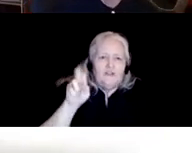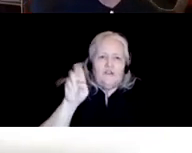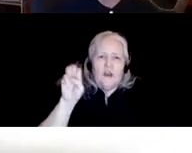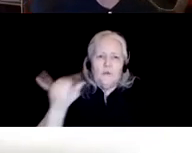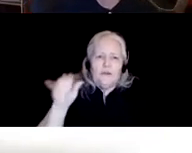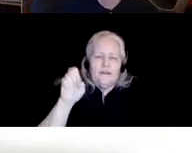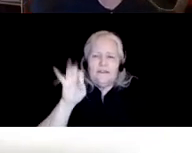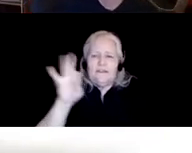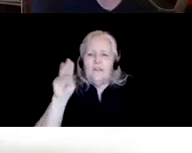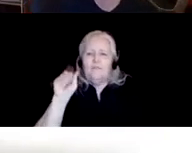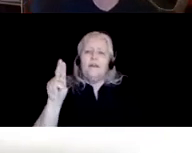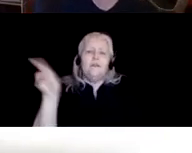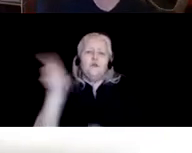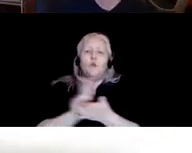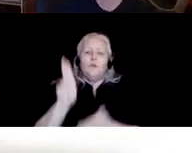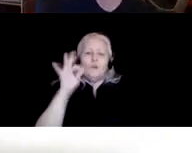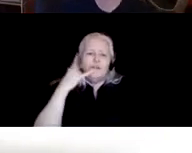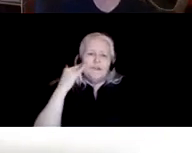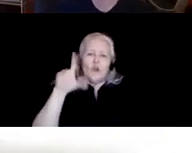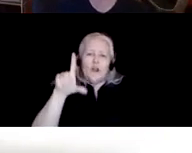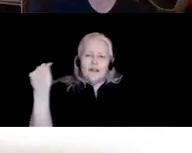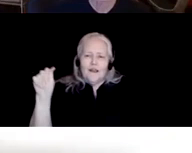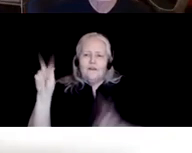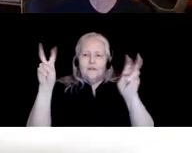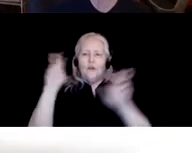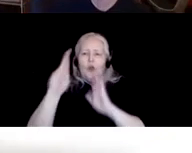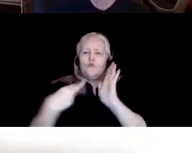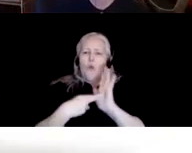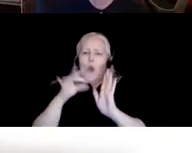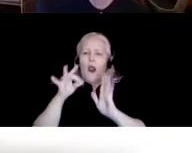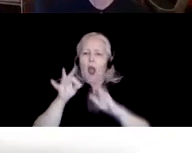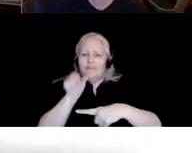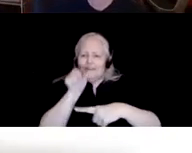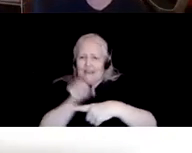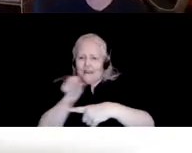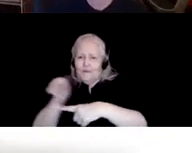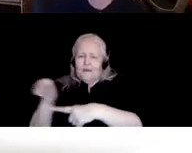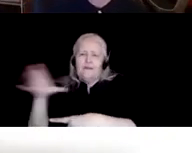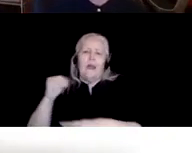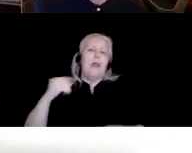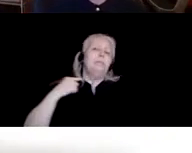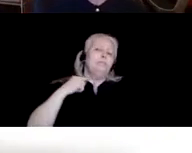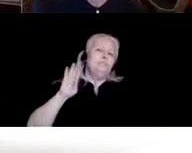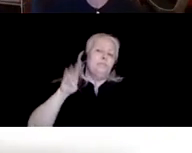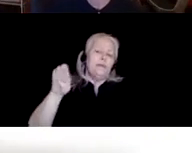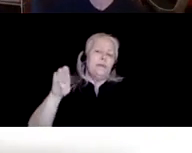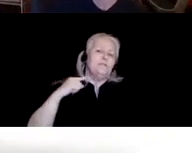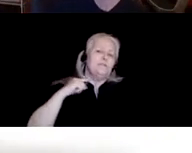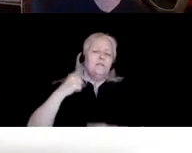for their abstract entitled The Role of Segment and Pitch Accent in Japanese Spoken Word Recognition.